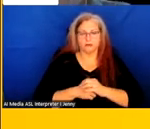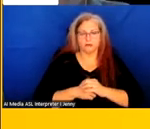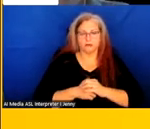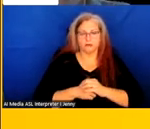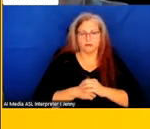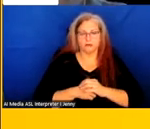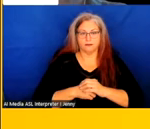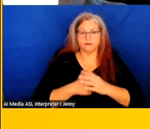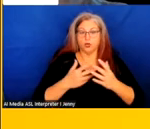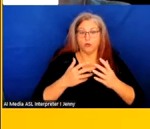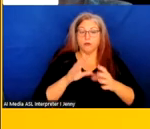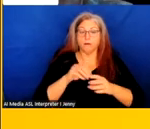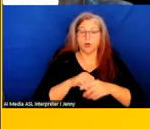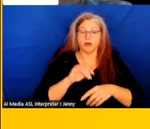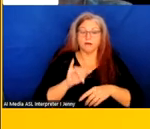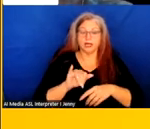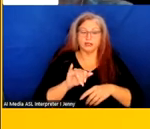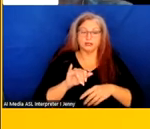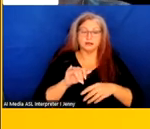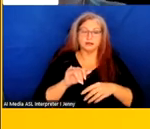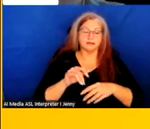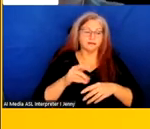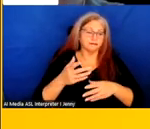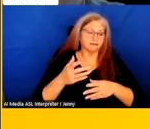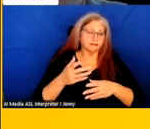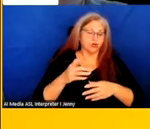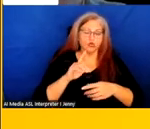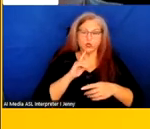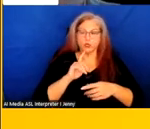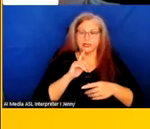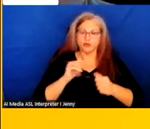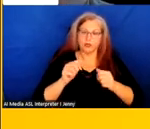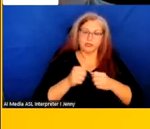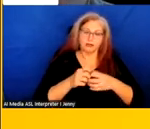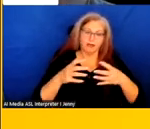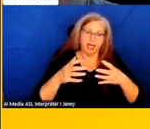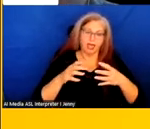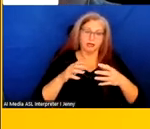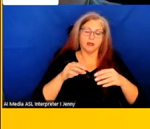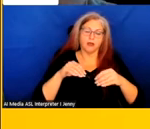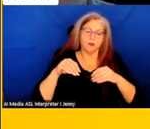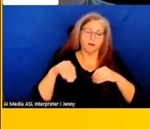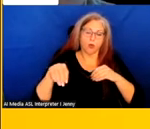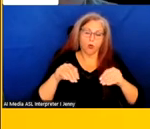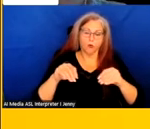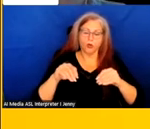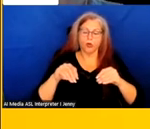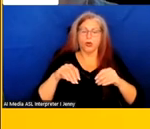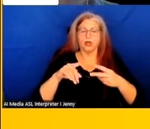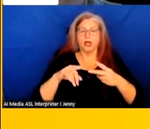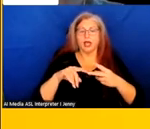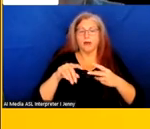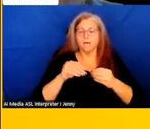So part of that sample findings were, you know, really expanding mobile crisis response teams, expanding respite,